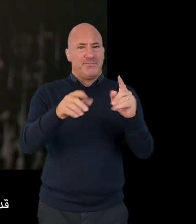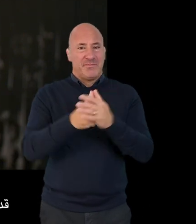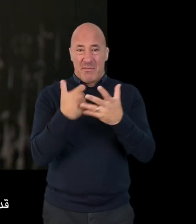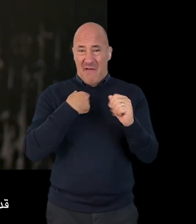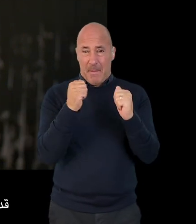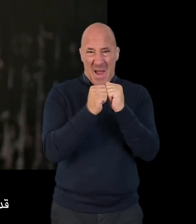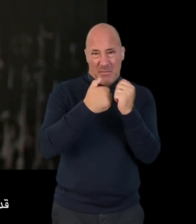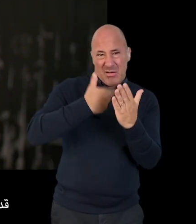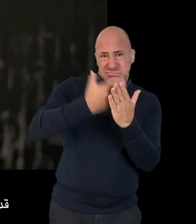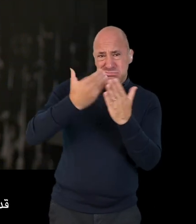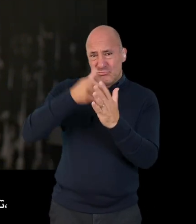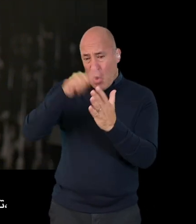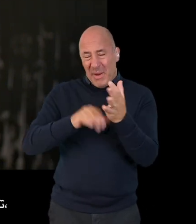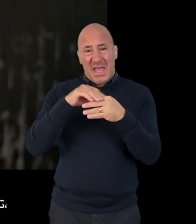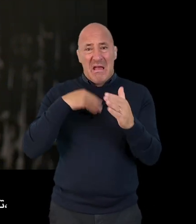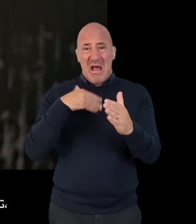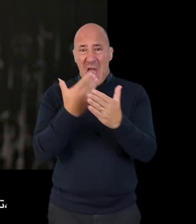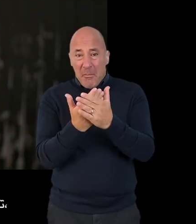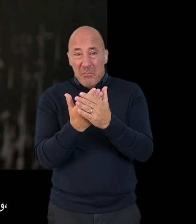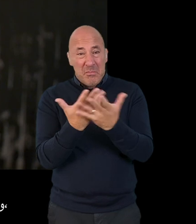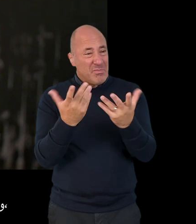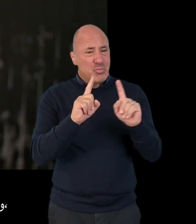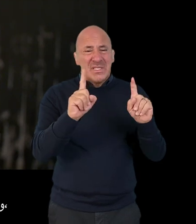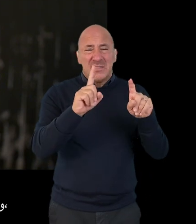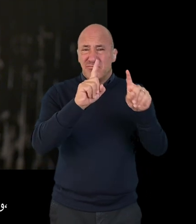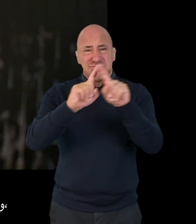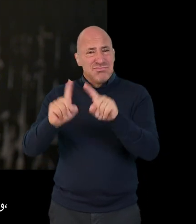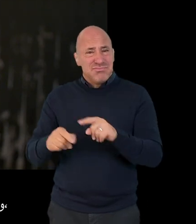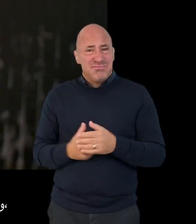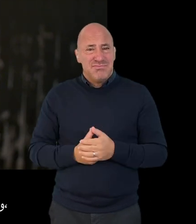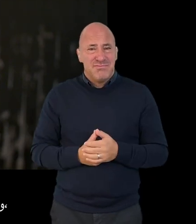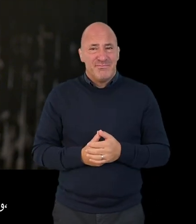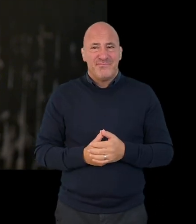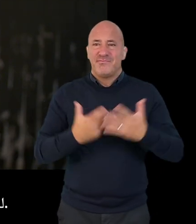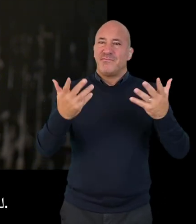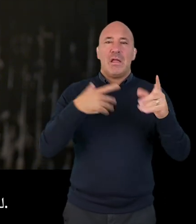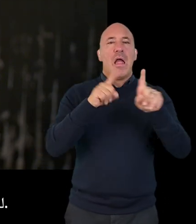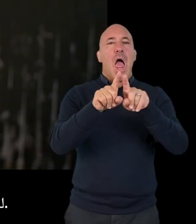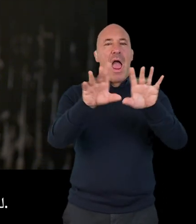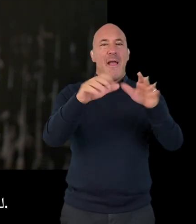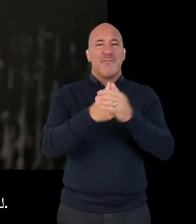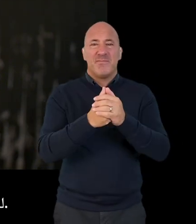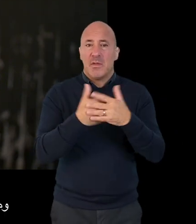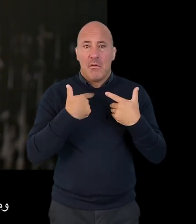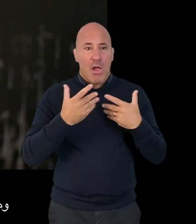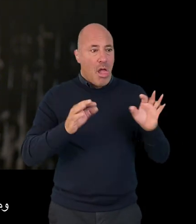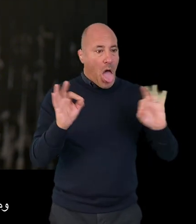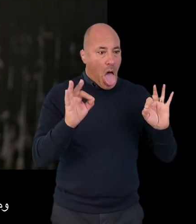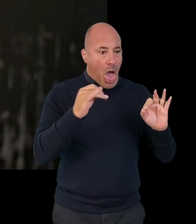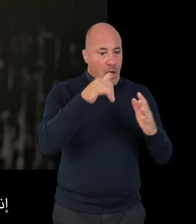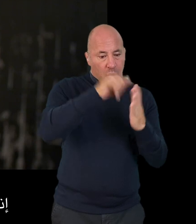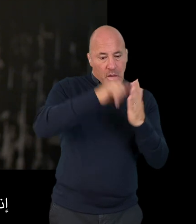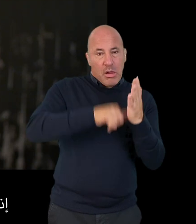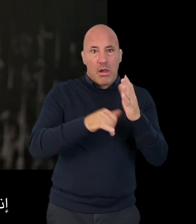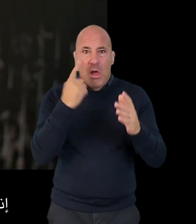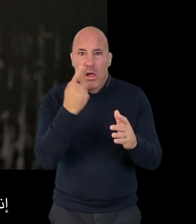that you have any paperwork in support of your claim and this can be in a variety of forms so we'll give you some examples and again don't worry